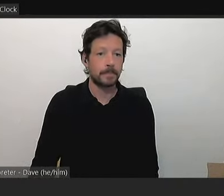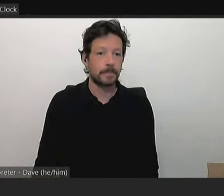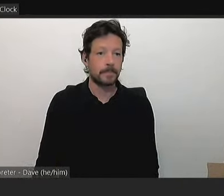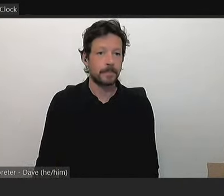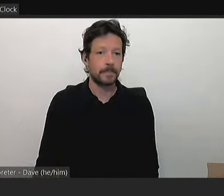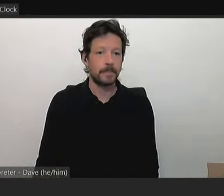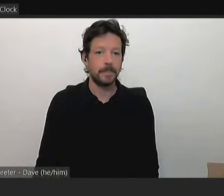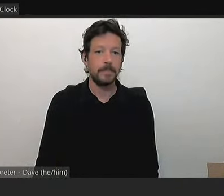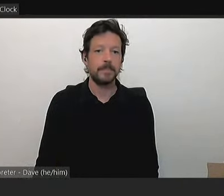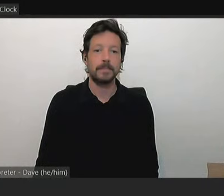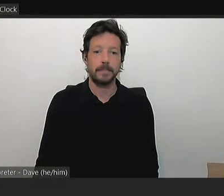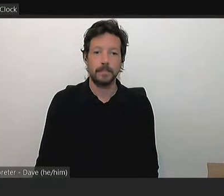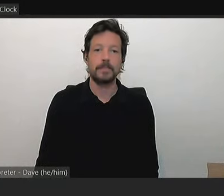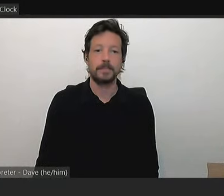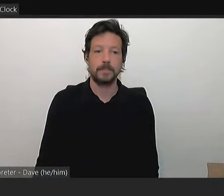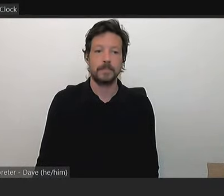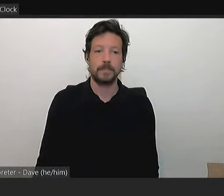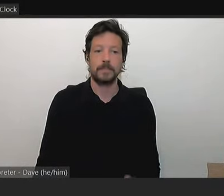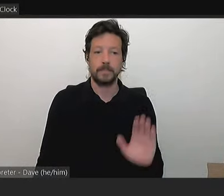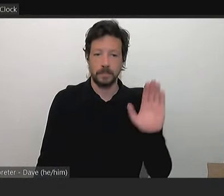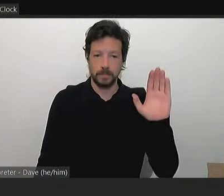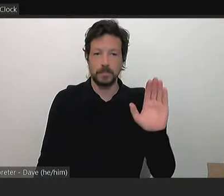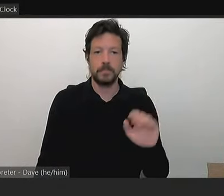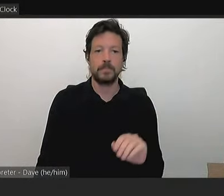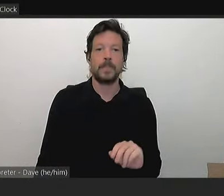Yes, Mayor. And happy to second.